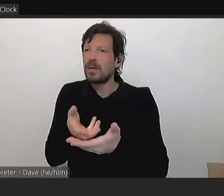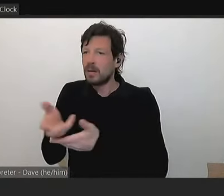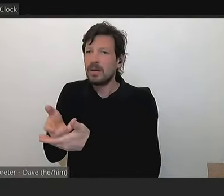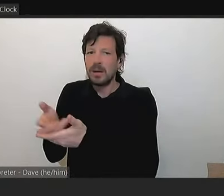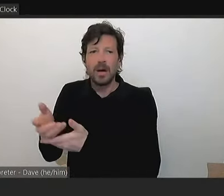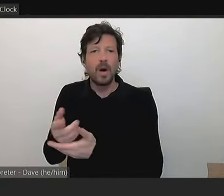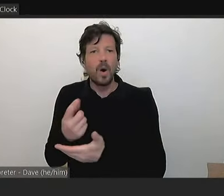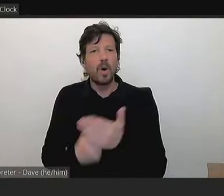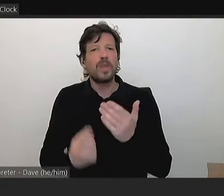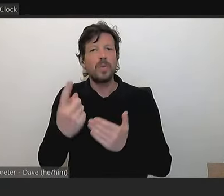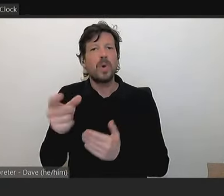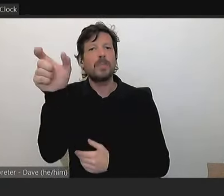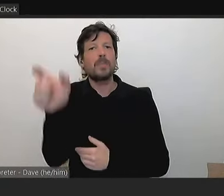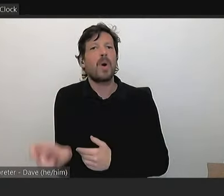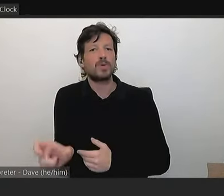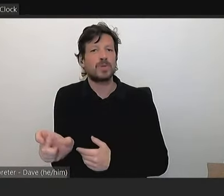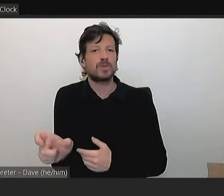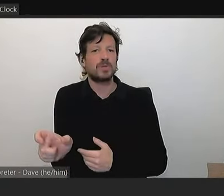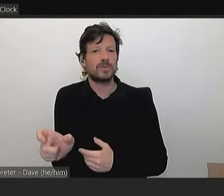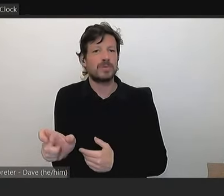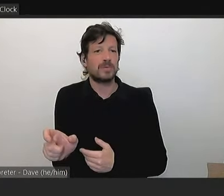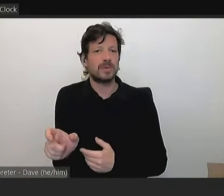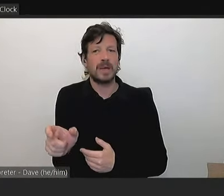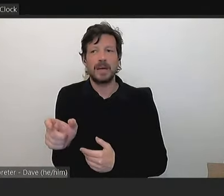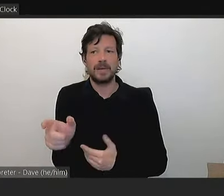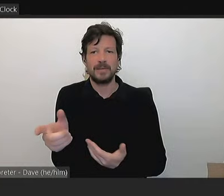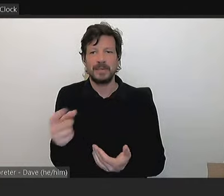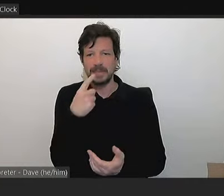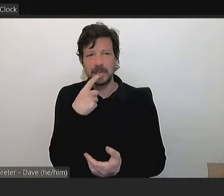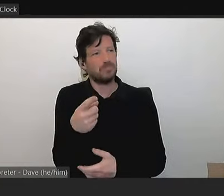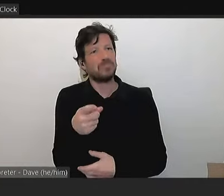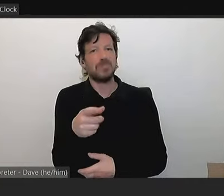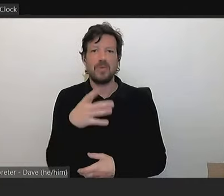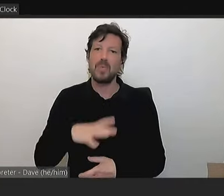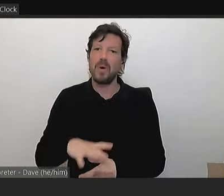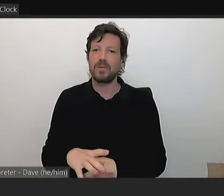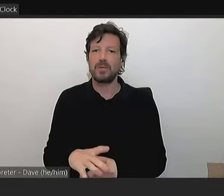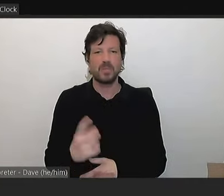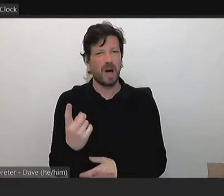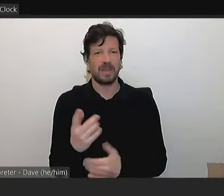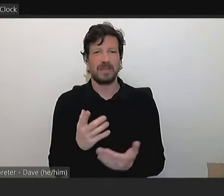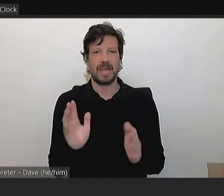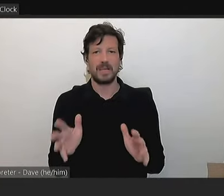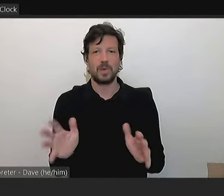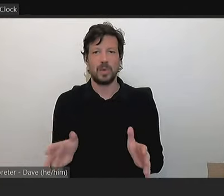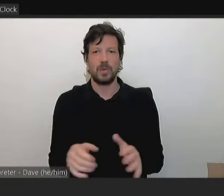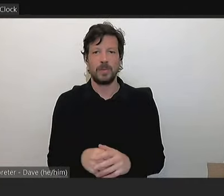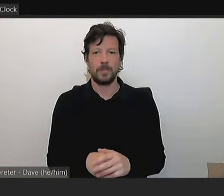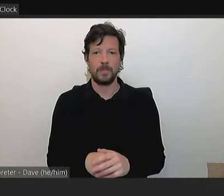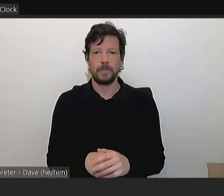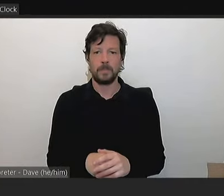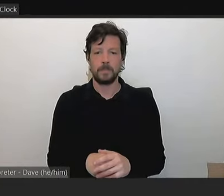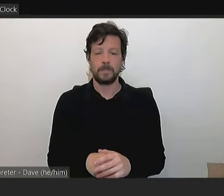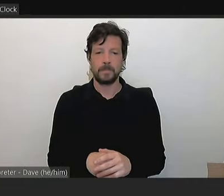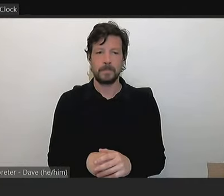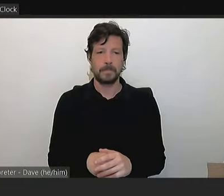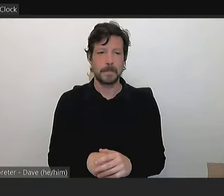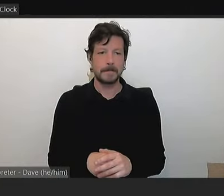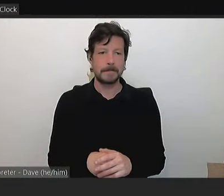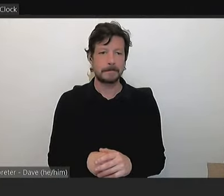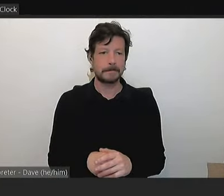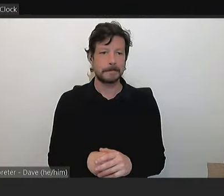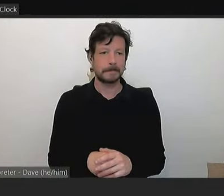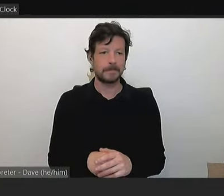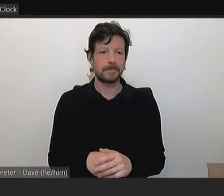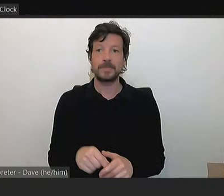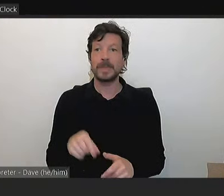of that parking. parking area that wanted the, uh, the resident parking and the only reason